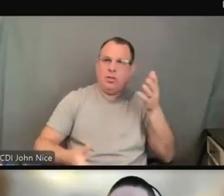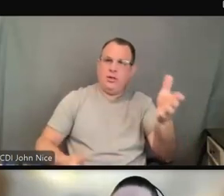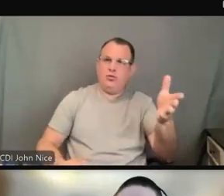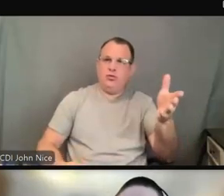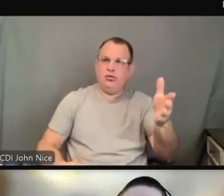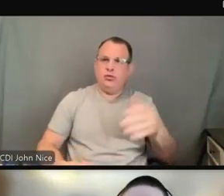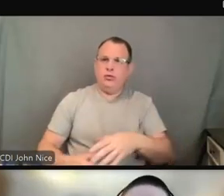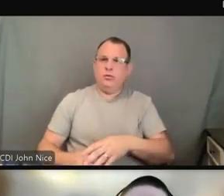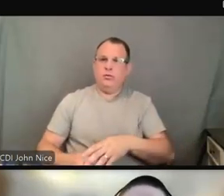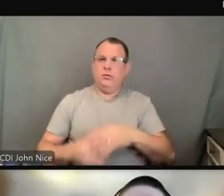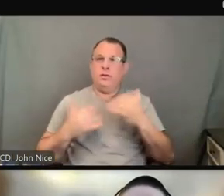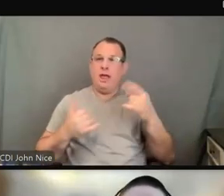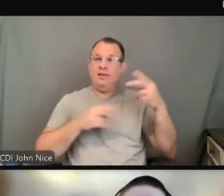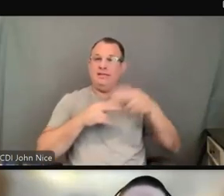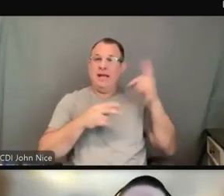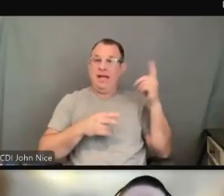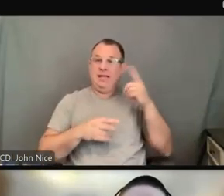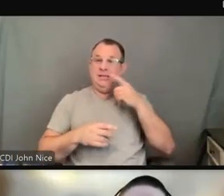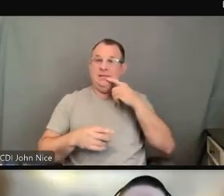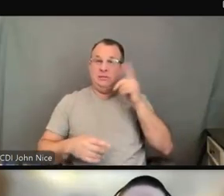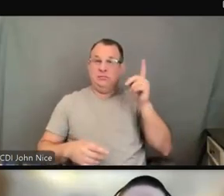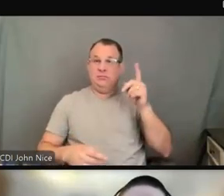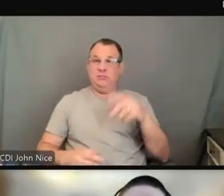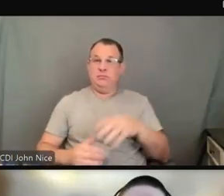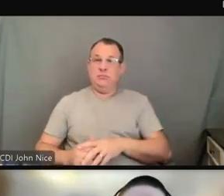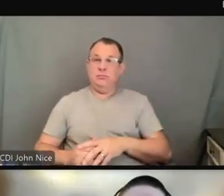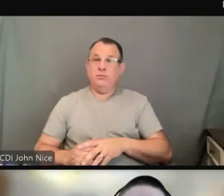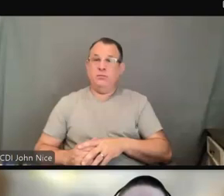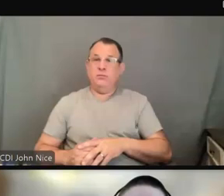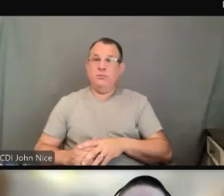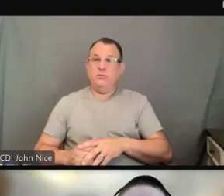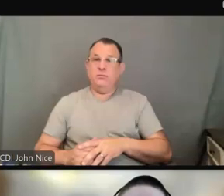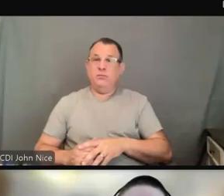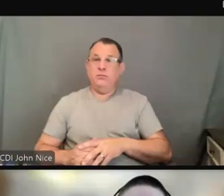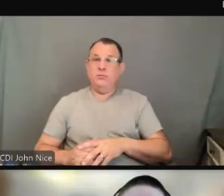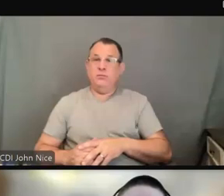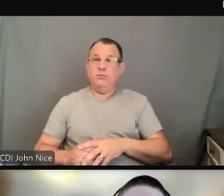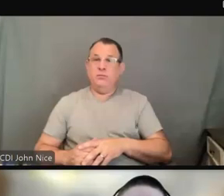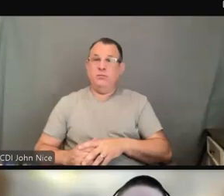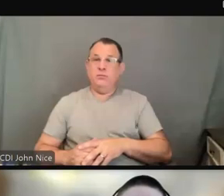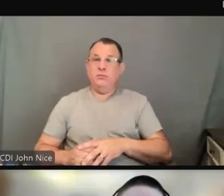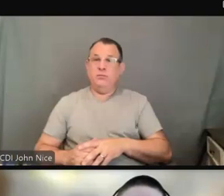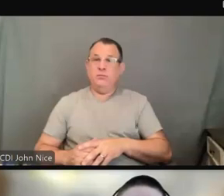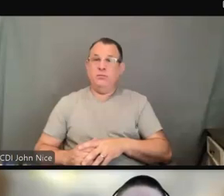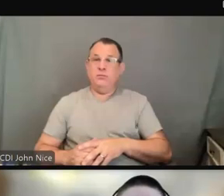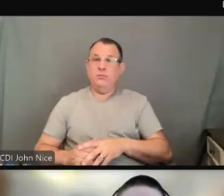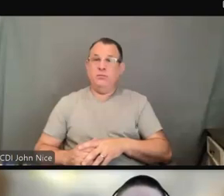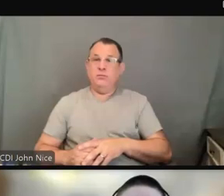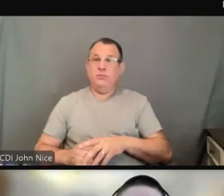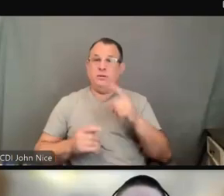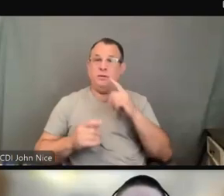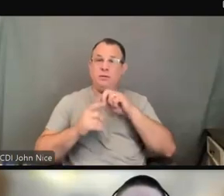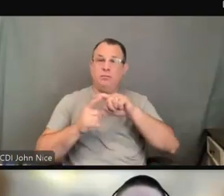health care system named Christus failed to provide adequate or timely interpreter